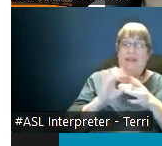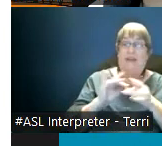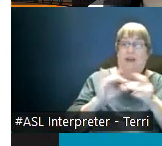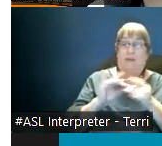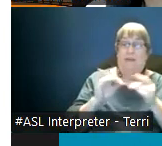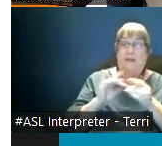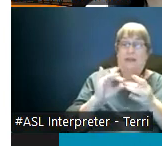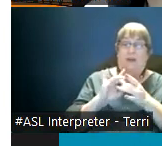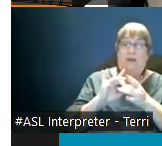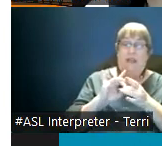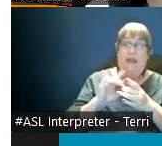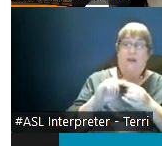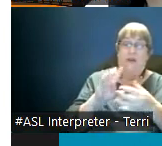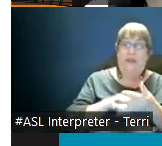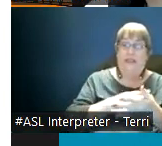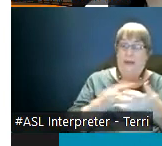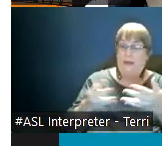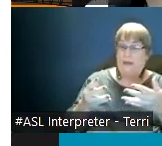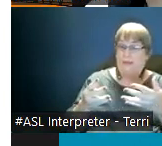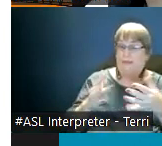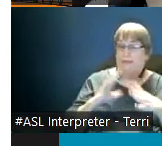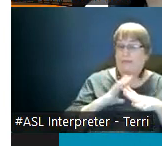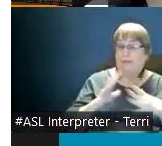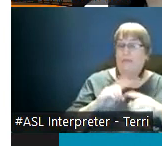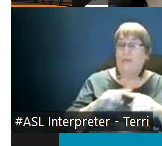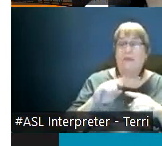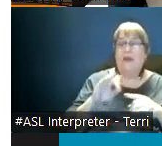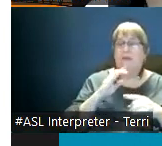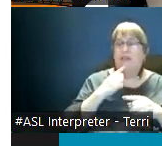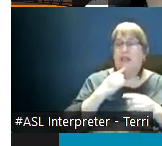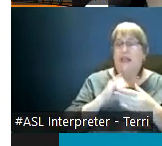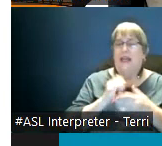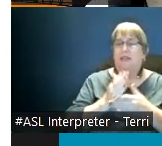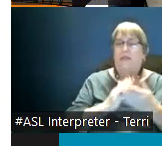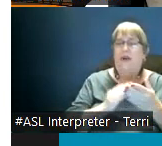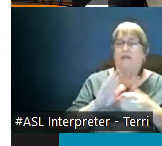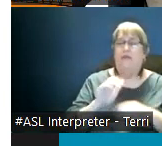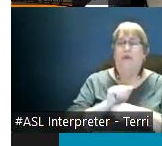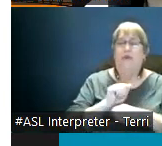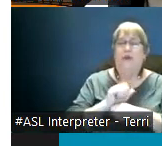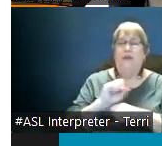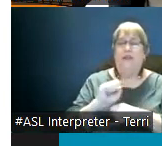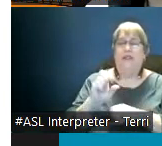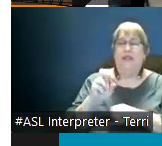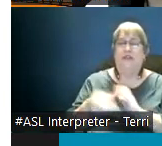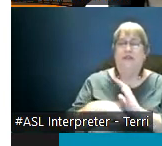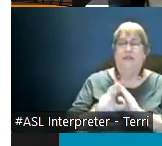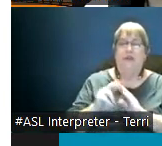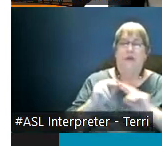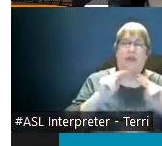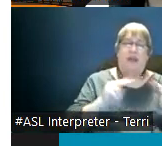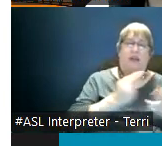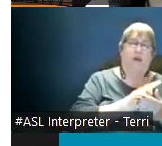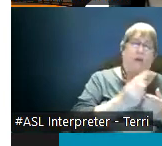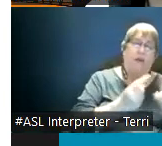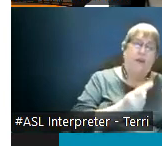with the syllabus that's fair game but if they're saying it's part of your workstation review and that you they looked at weeks 2 12 and whatever and